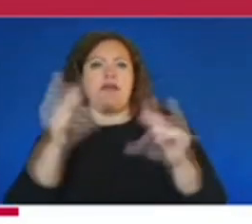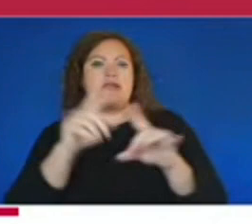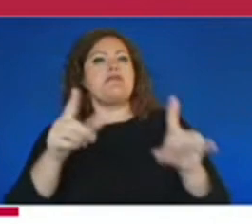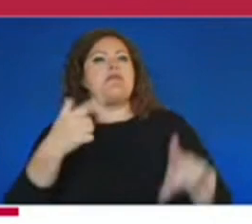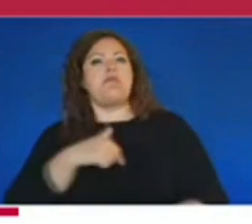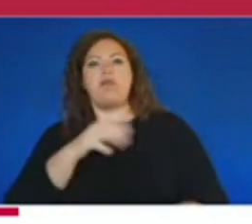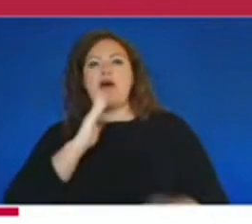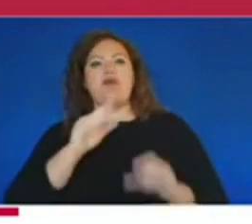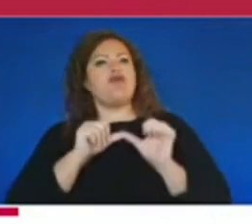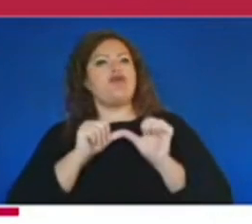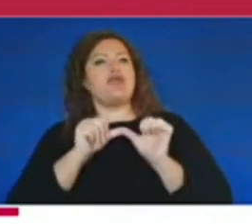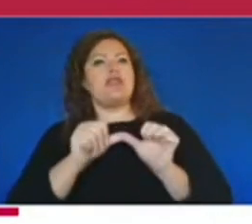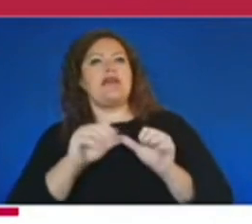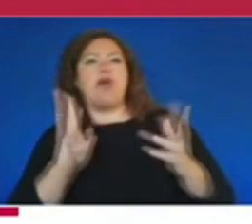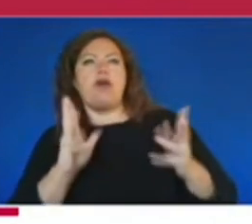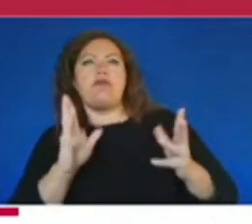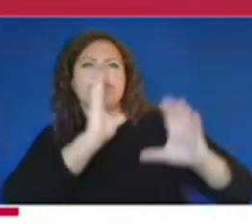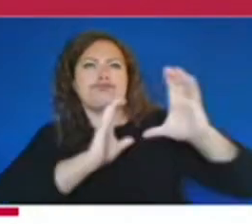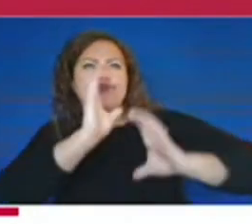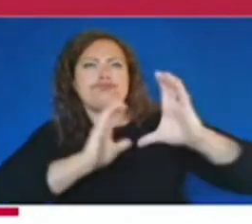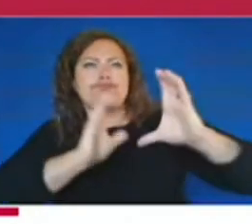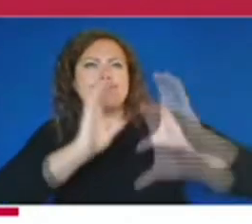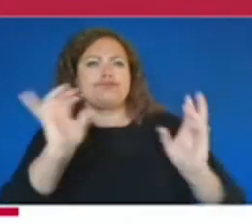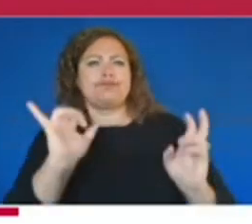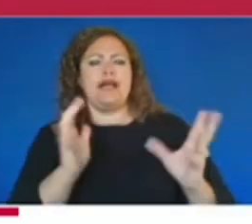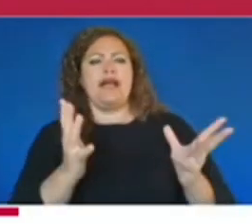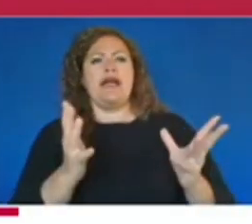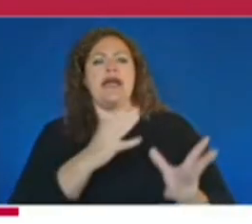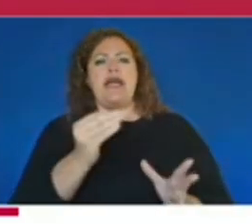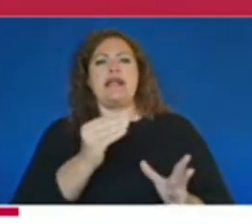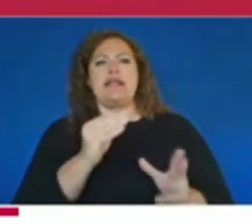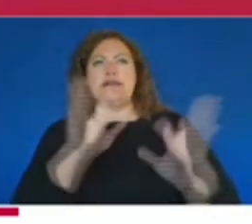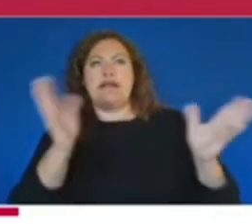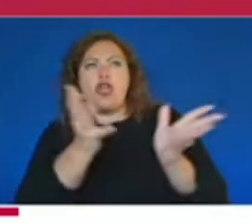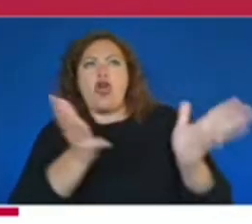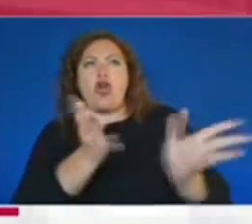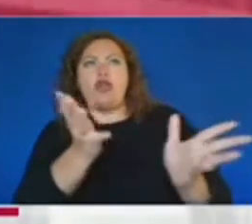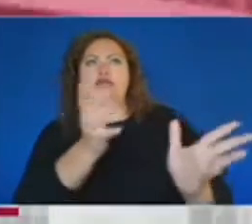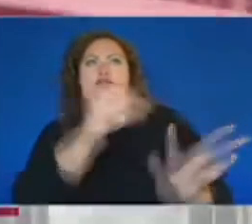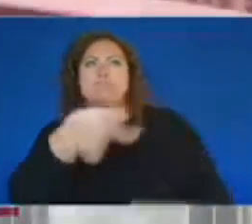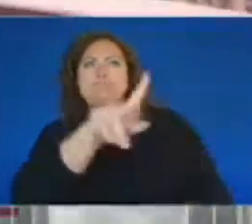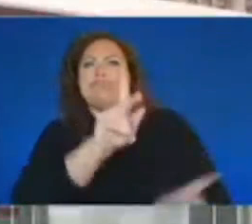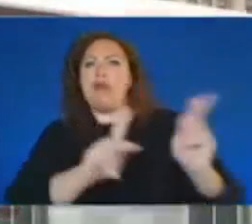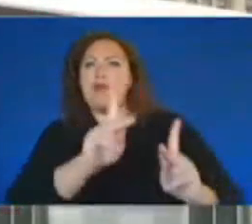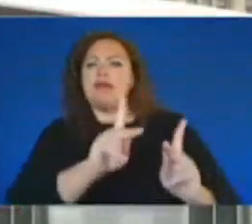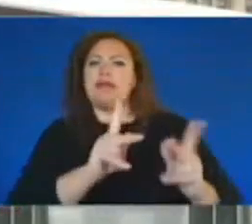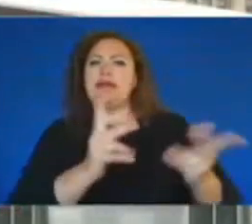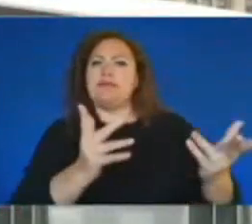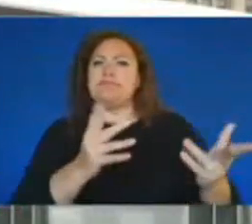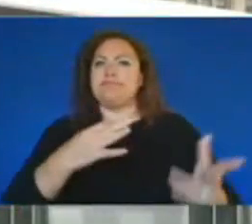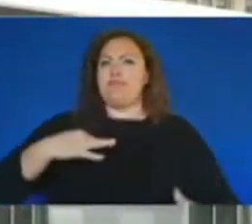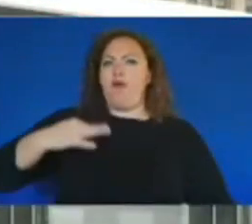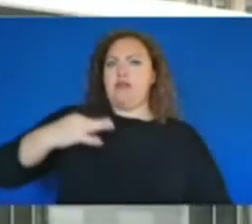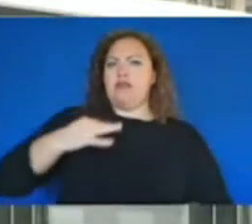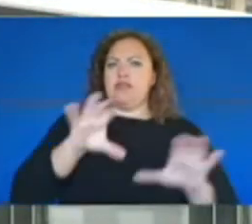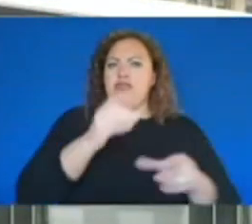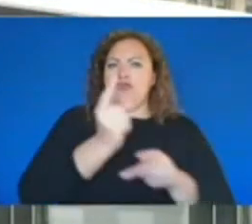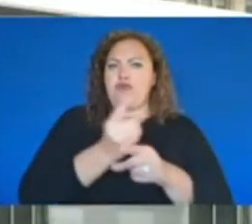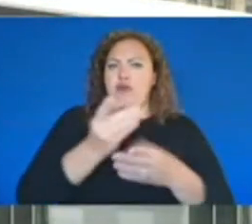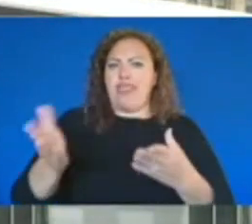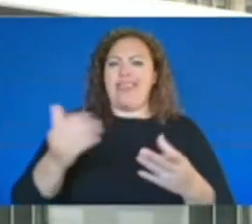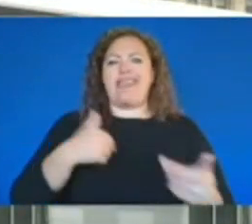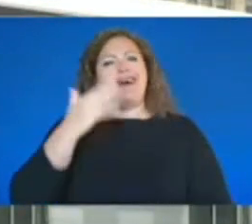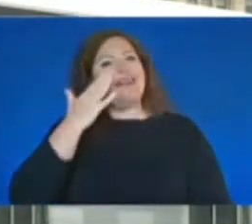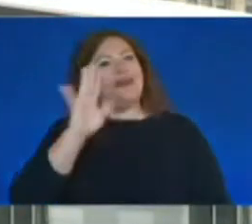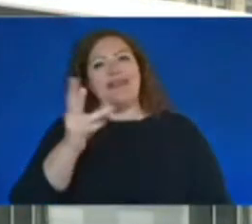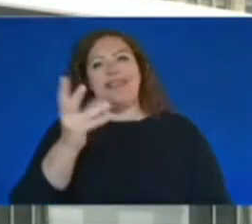bushes, so to speak, and hopefully encourage our community members to step up and do the right thing. I know it's really difficult to come forward and say, hey, I'm going to be the one that tells